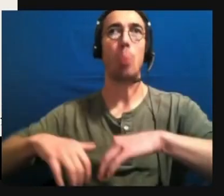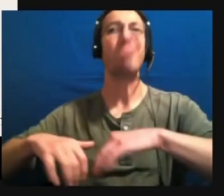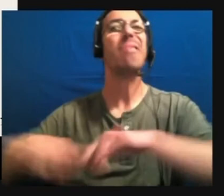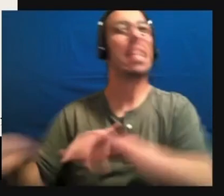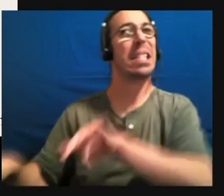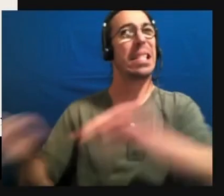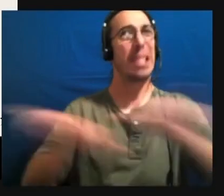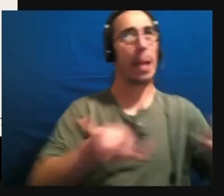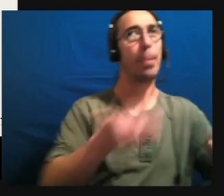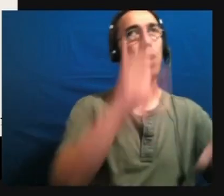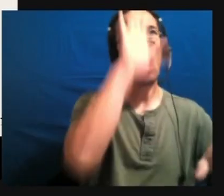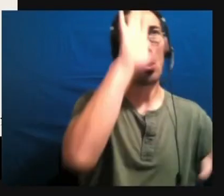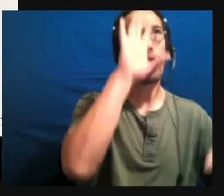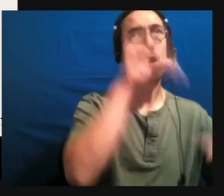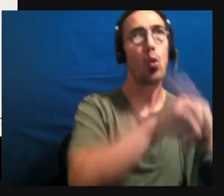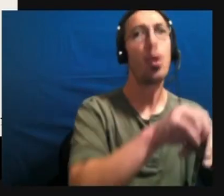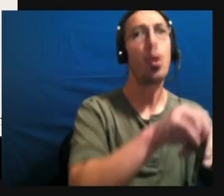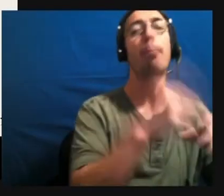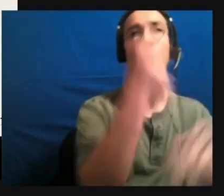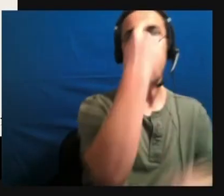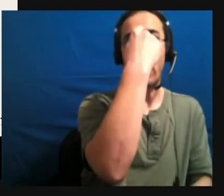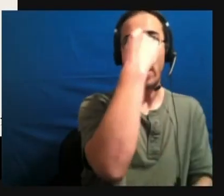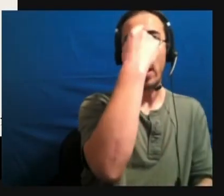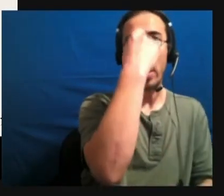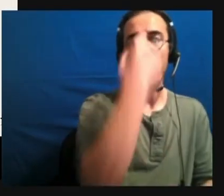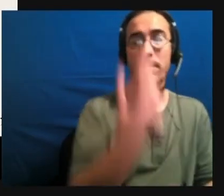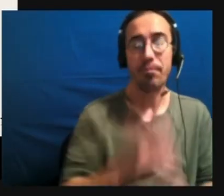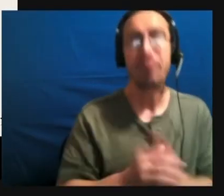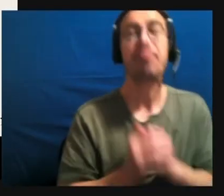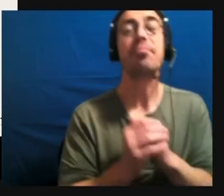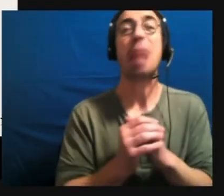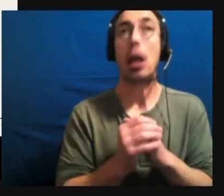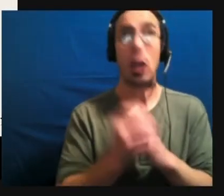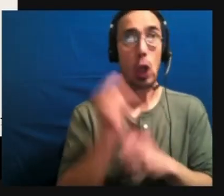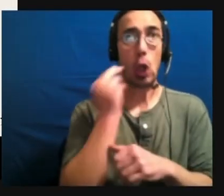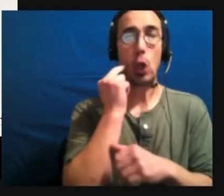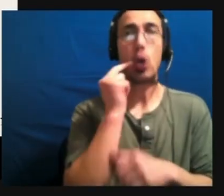our nervous systems do that too. Um,